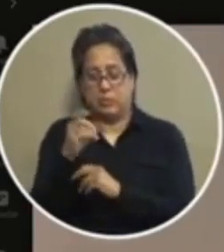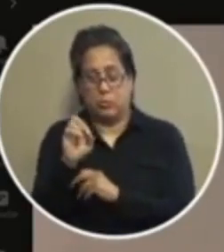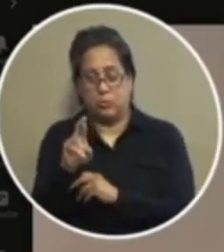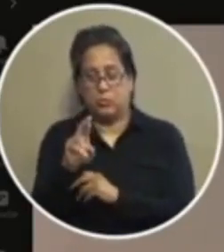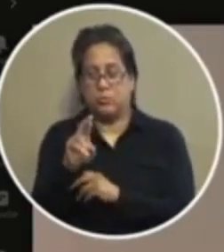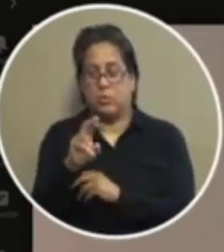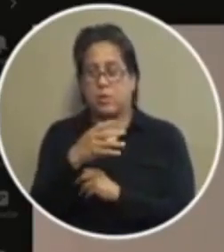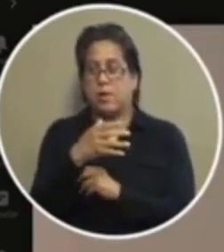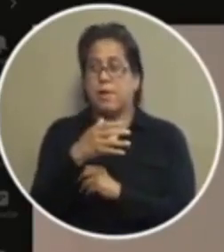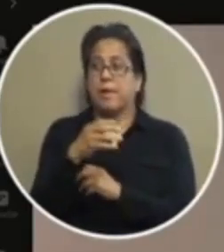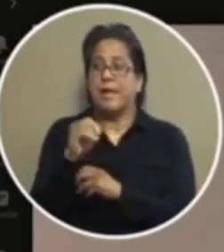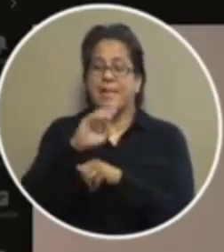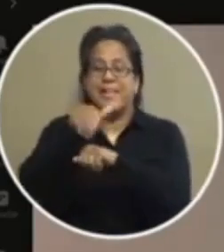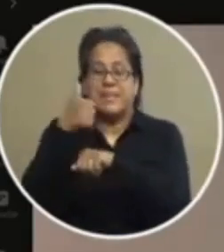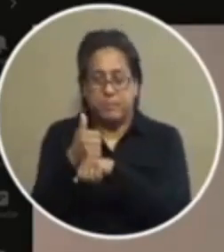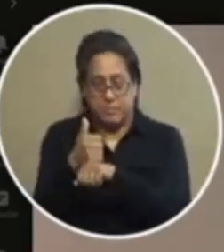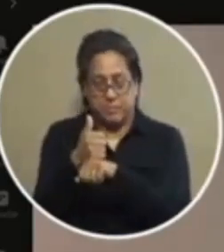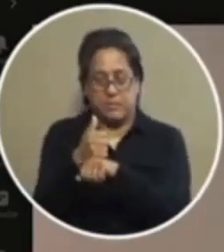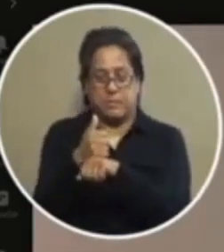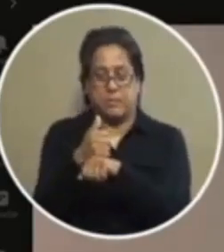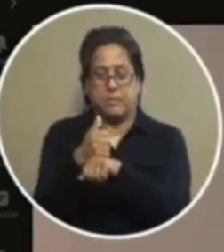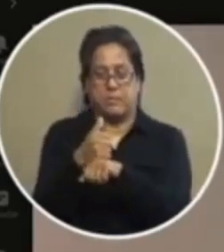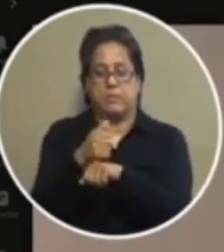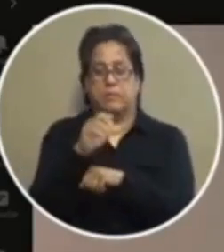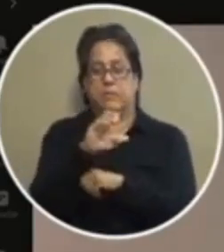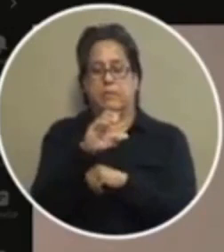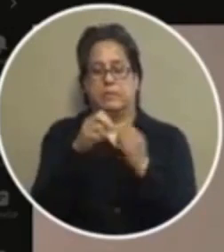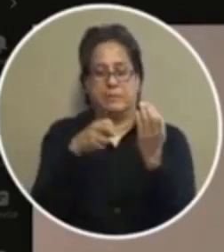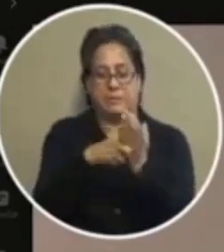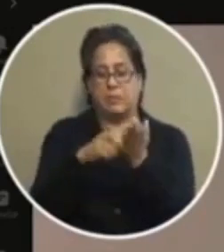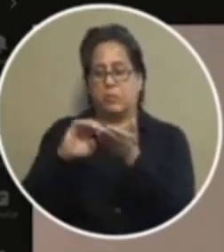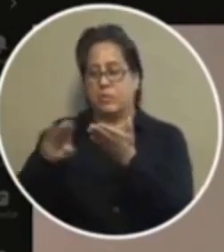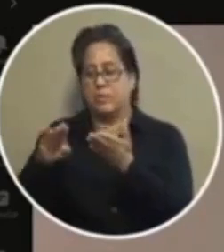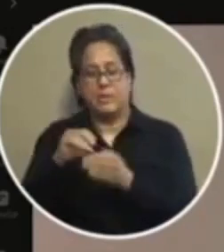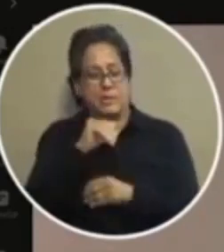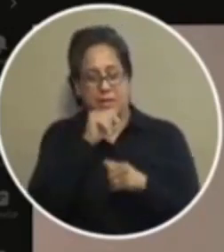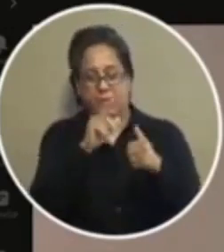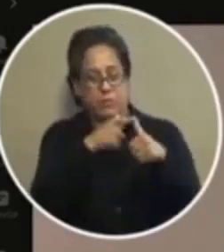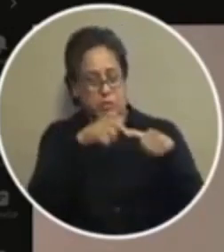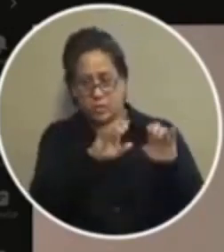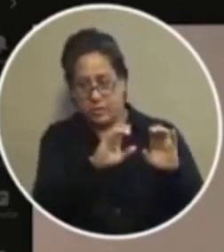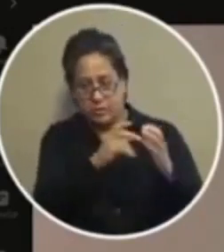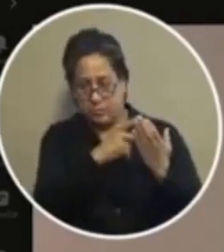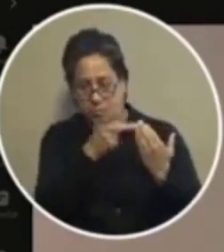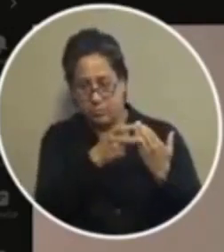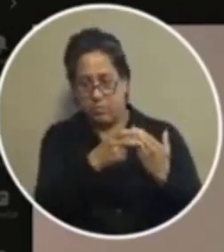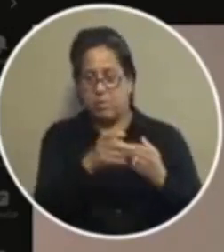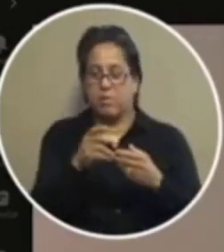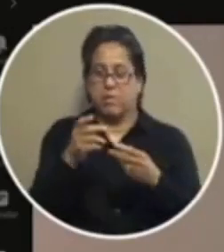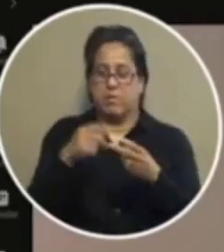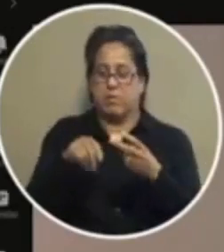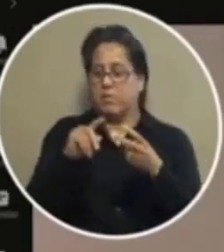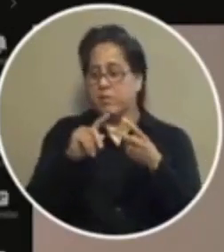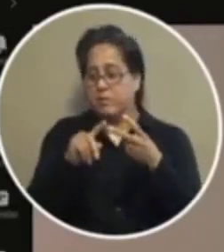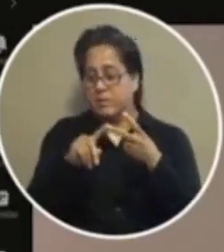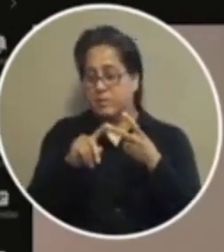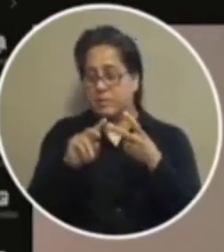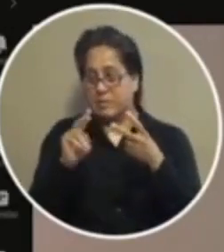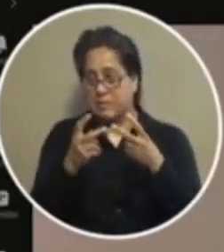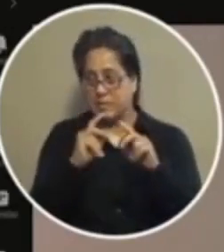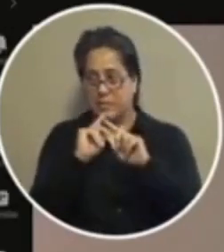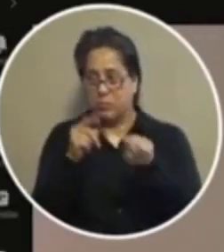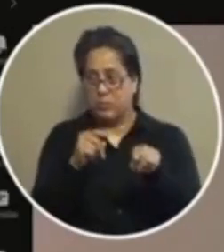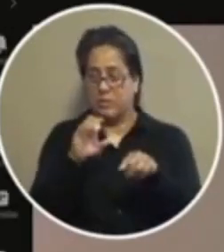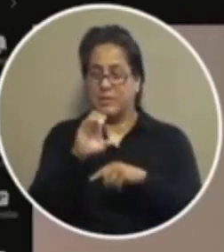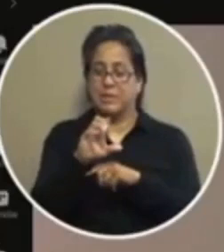implement the first the site and release program not the first chance program the second question the second directive is